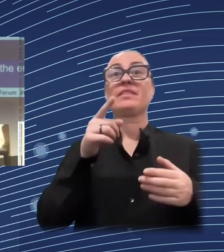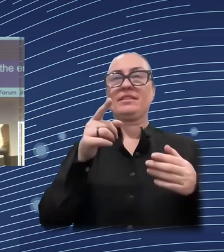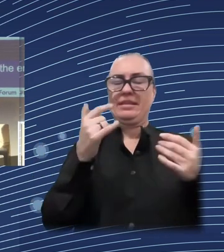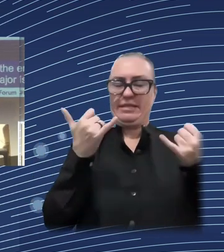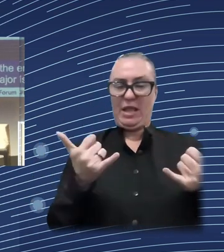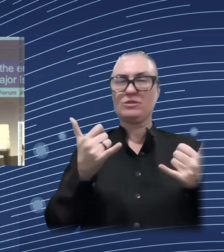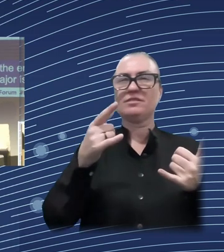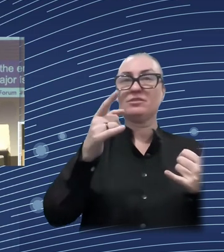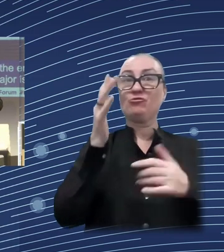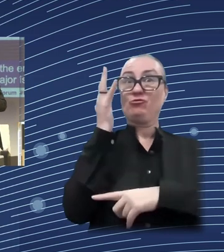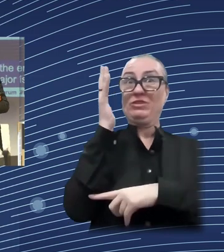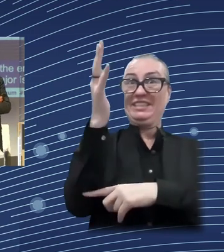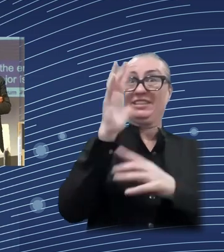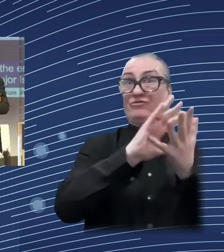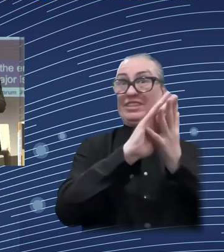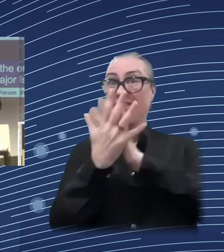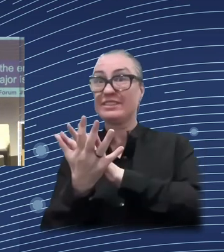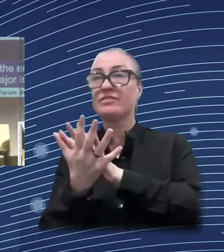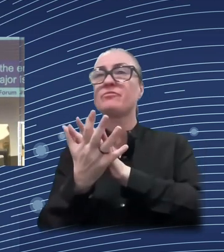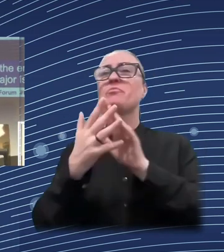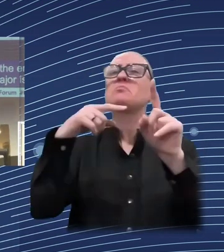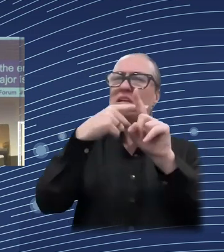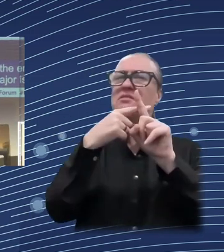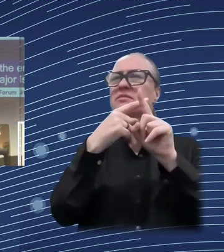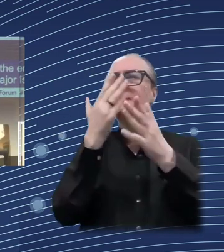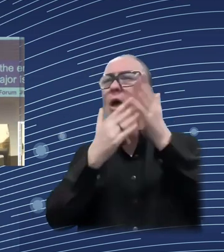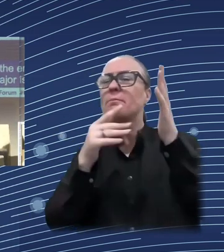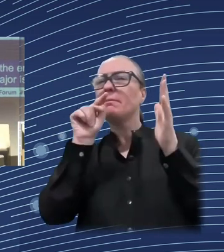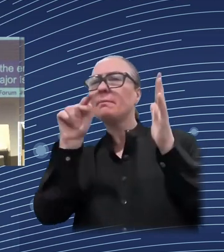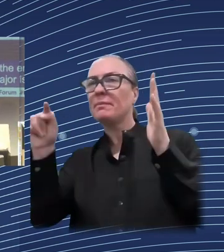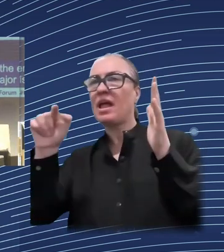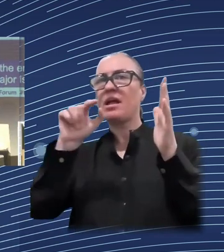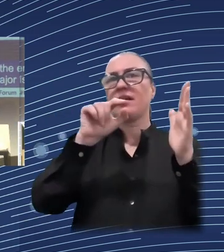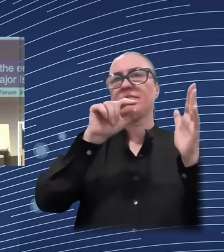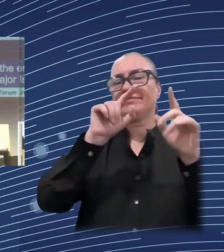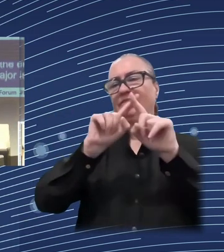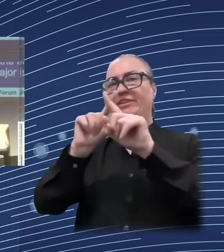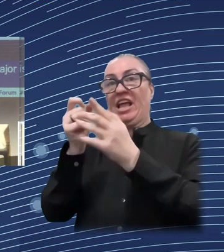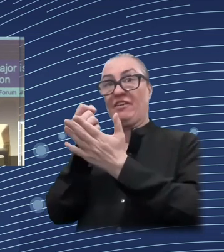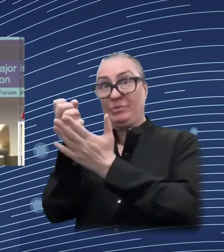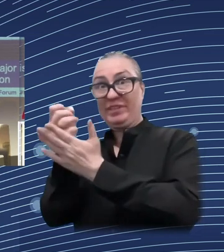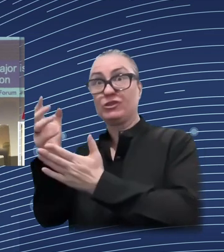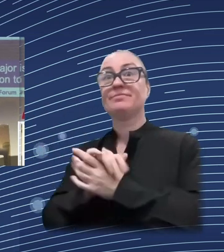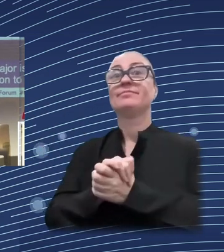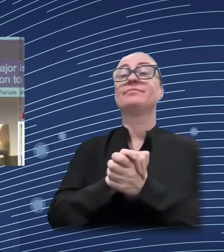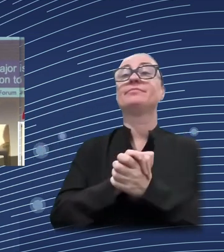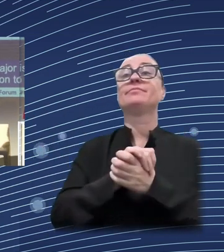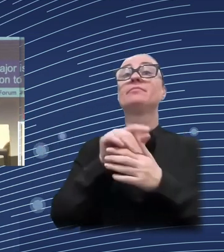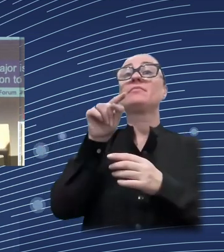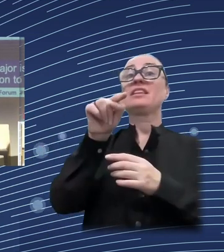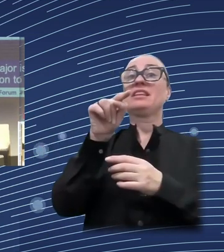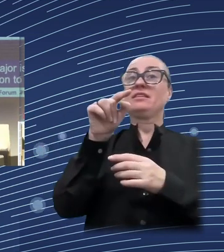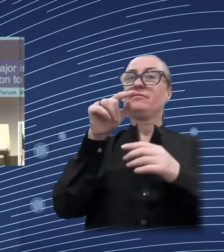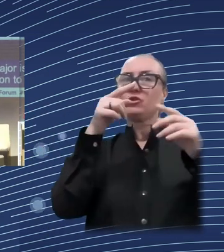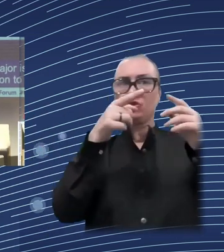major issue in terms of shocks, like the Russian invasion to Ukraine, which provoked a substantial increase in energy prices.